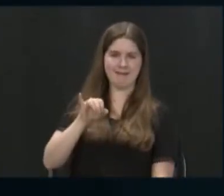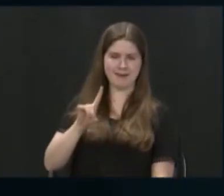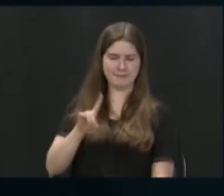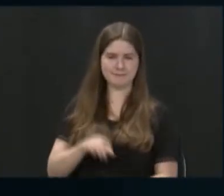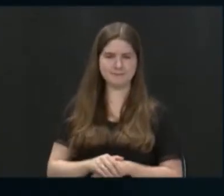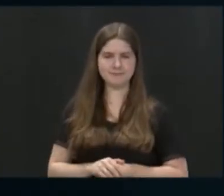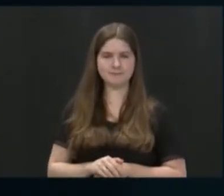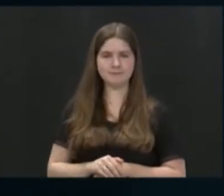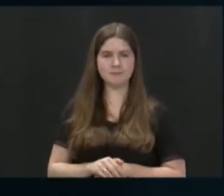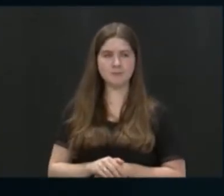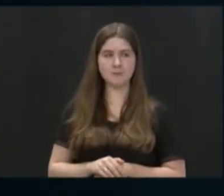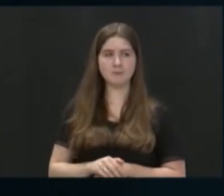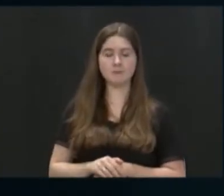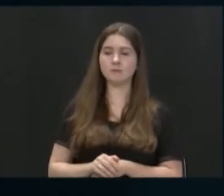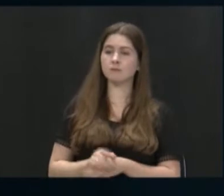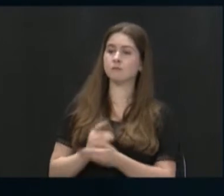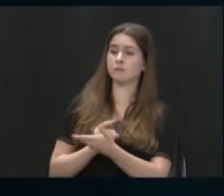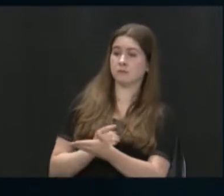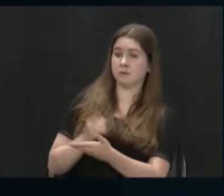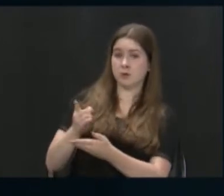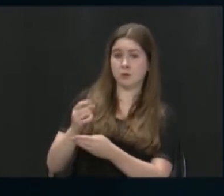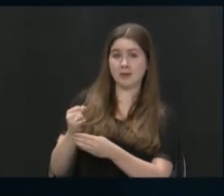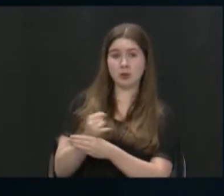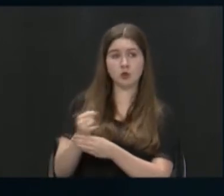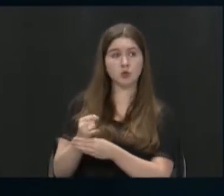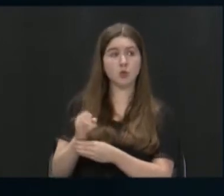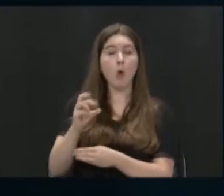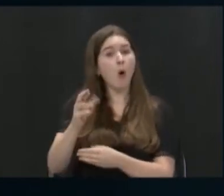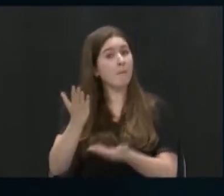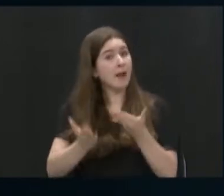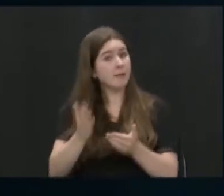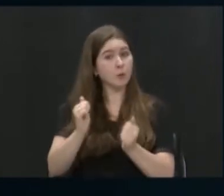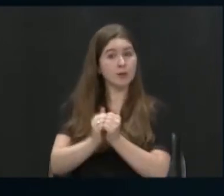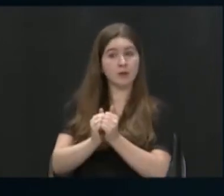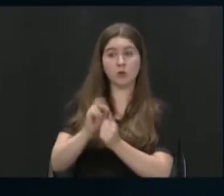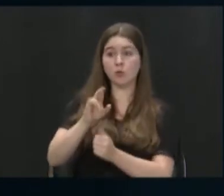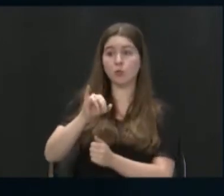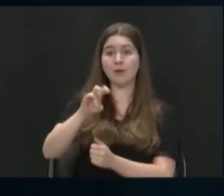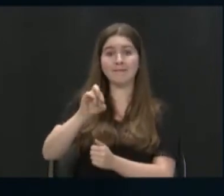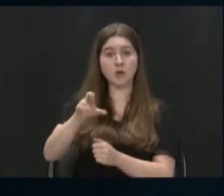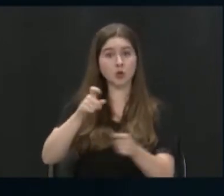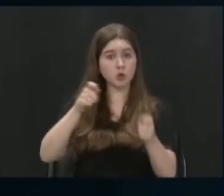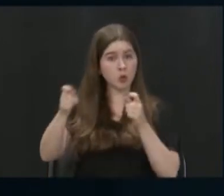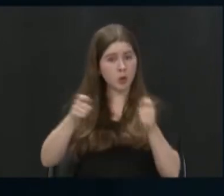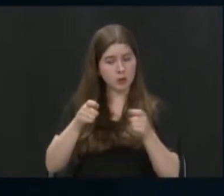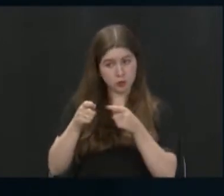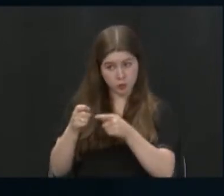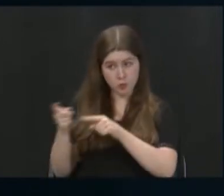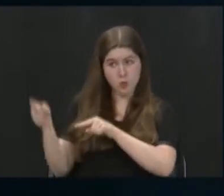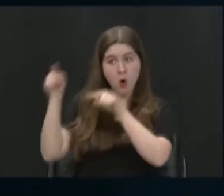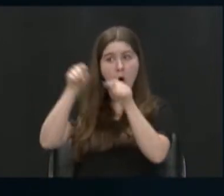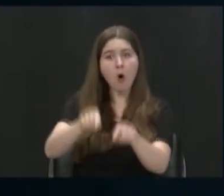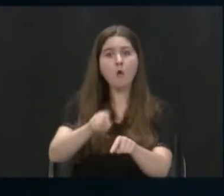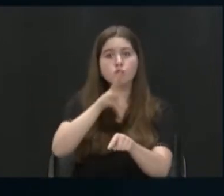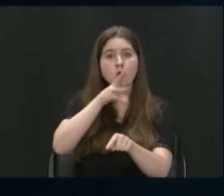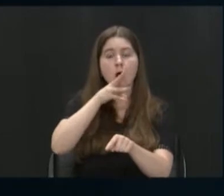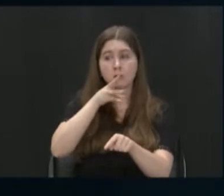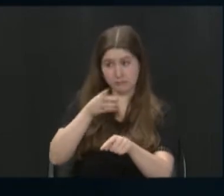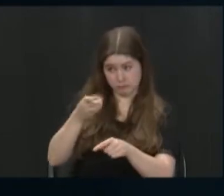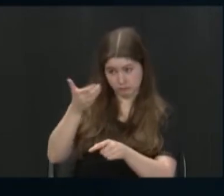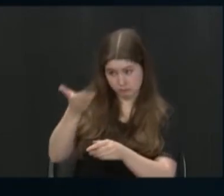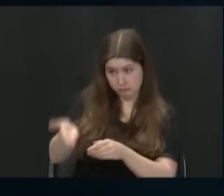As you did your internship, do you, or maybe with the River Stewards, do you go out on the waterways as a student? Yes,